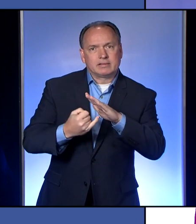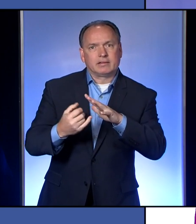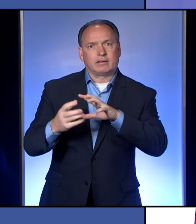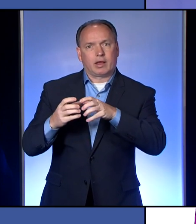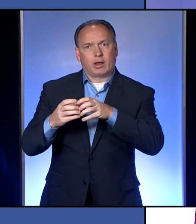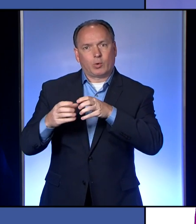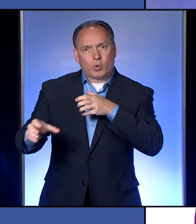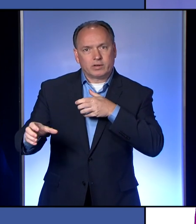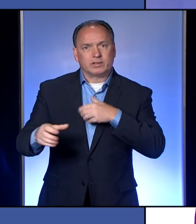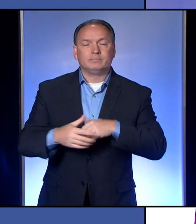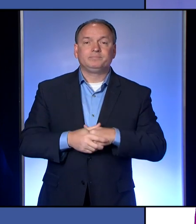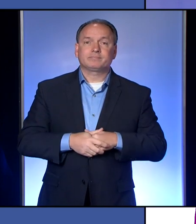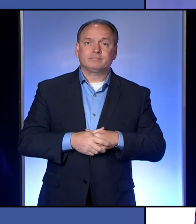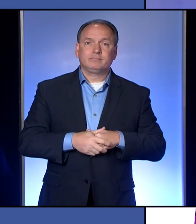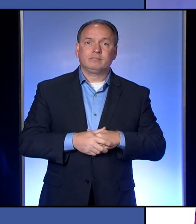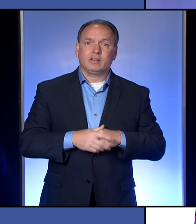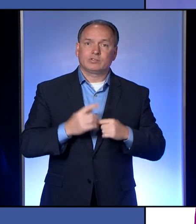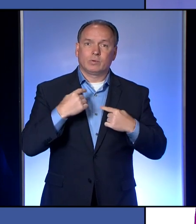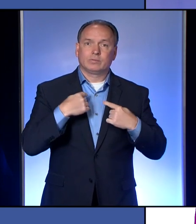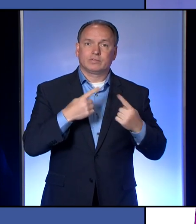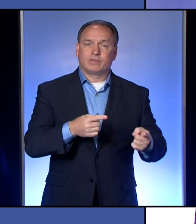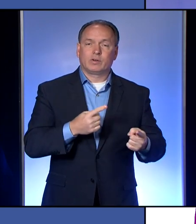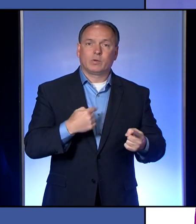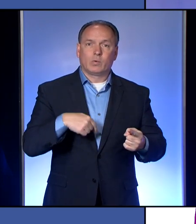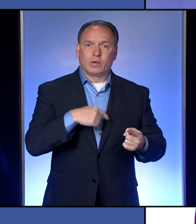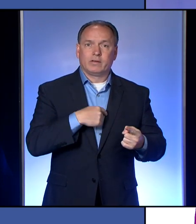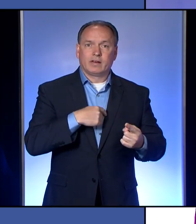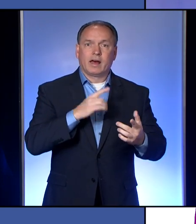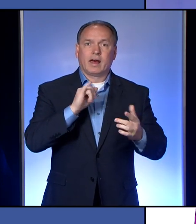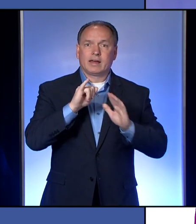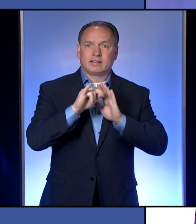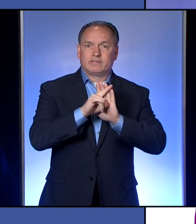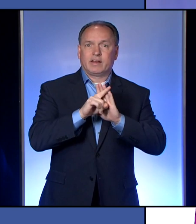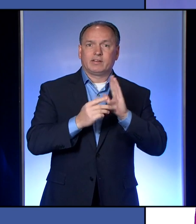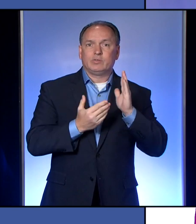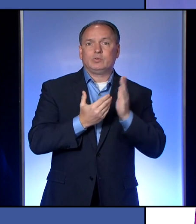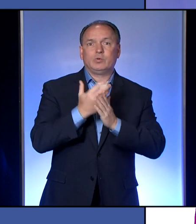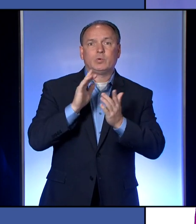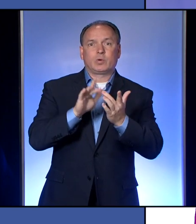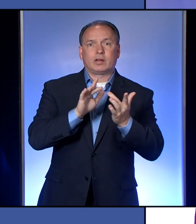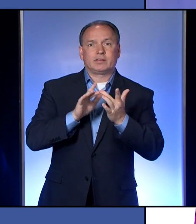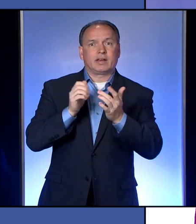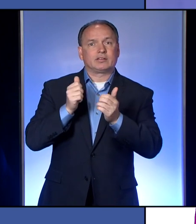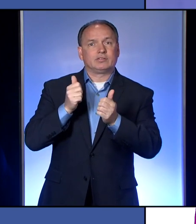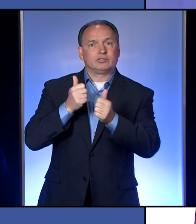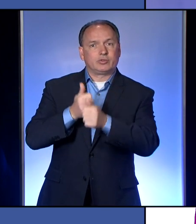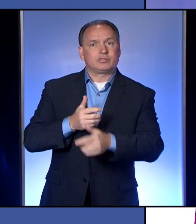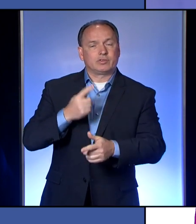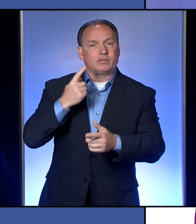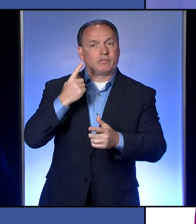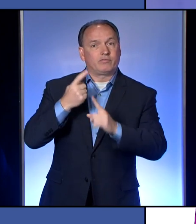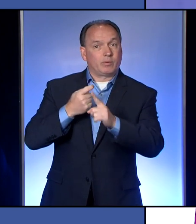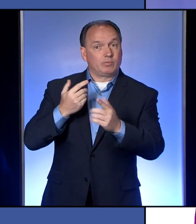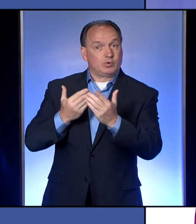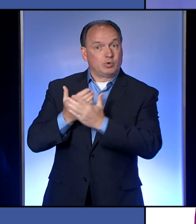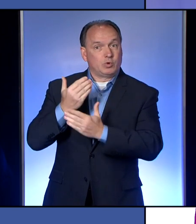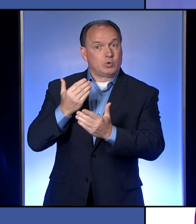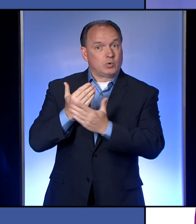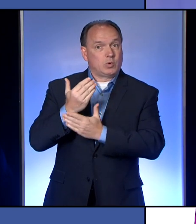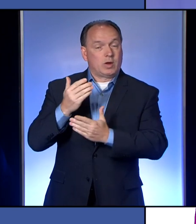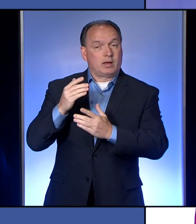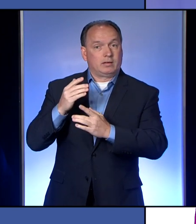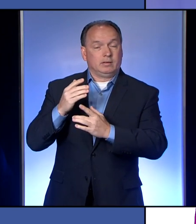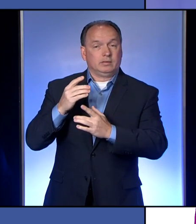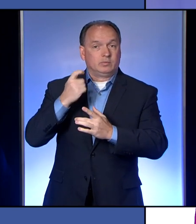So fortunately, we have identified some new contact tracers from our recent applications, and we thank those who have applied, and the first will